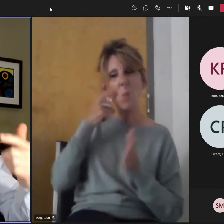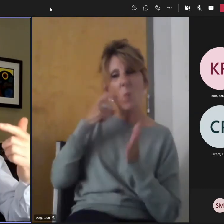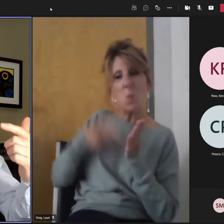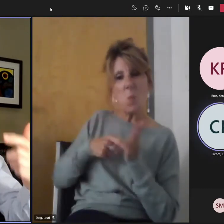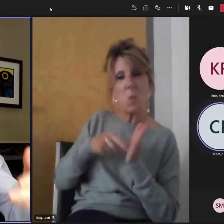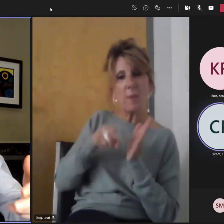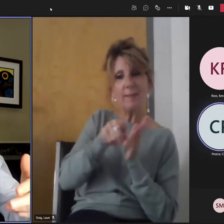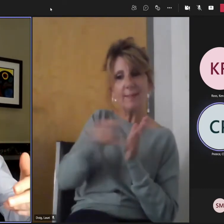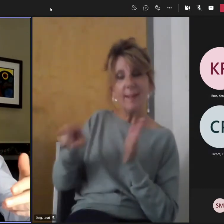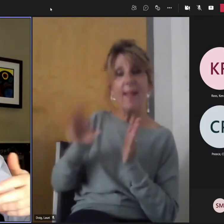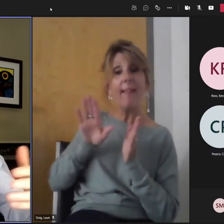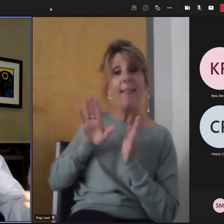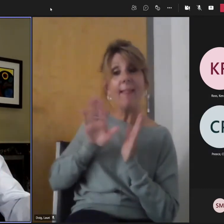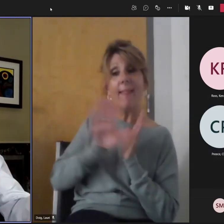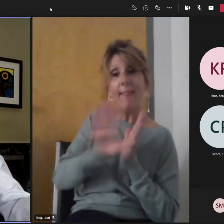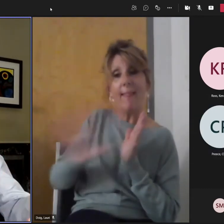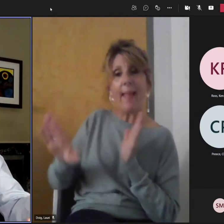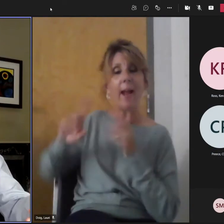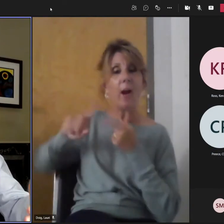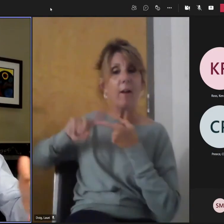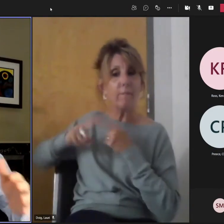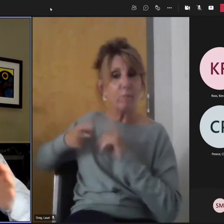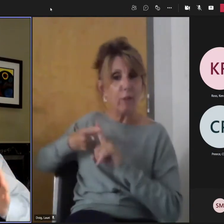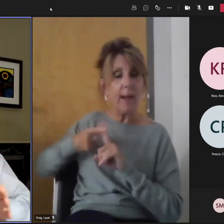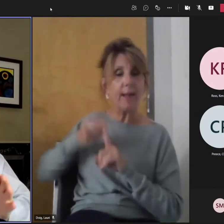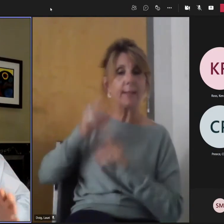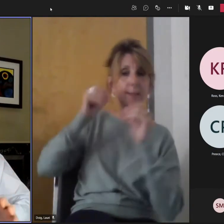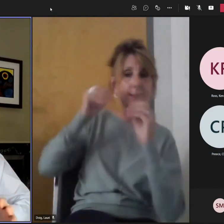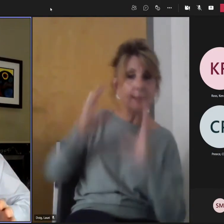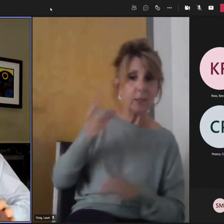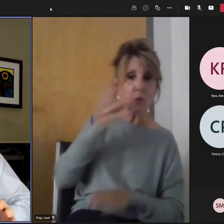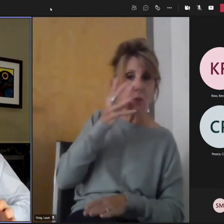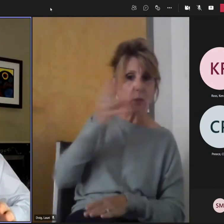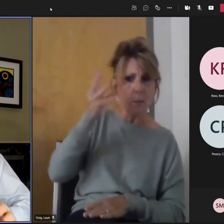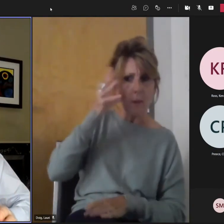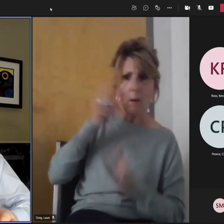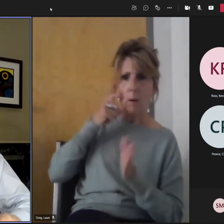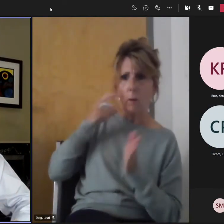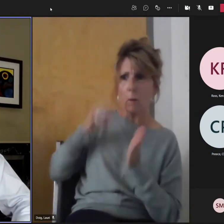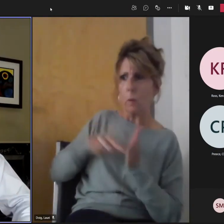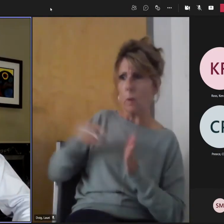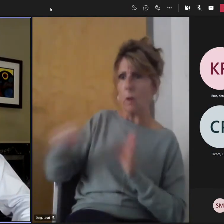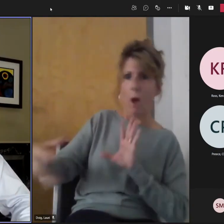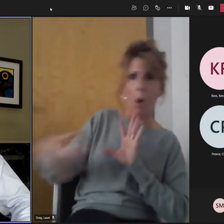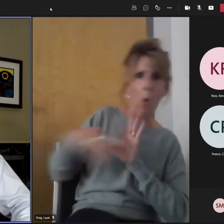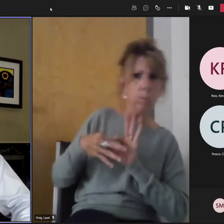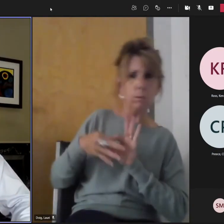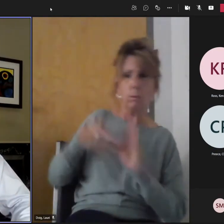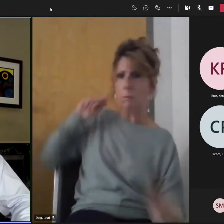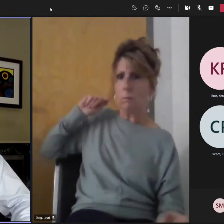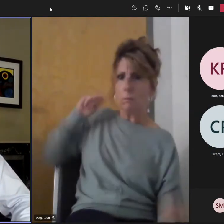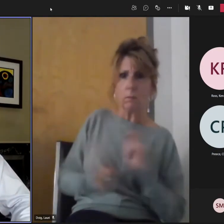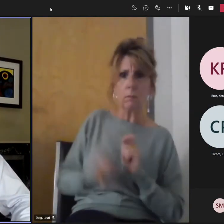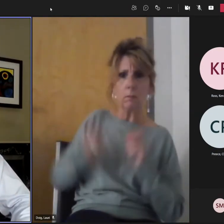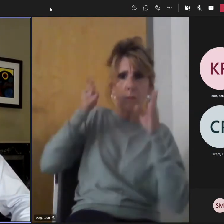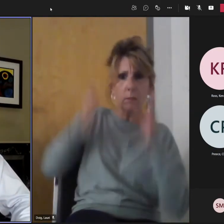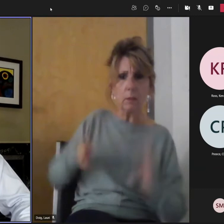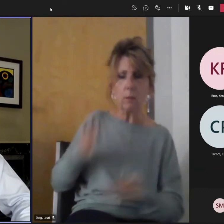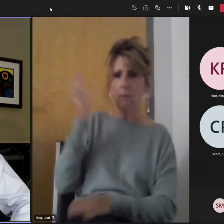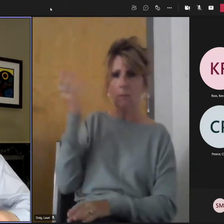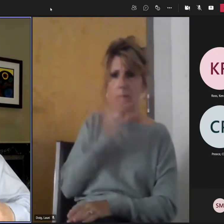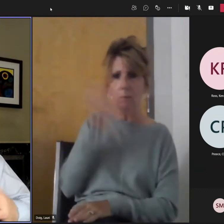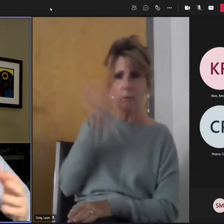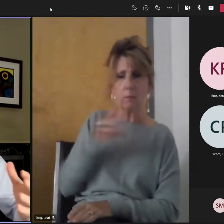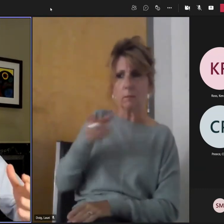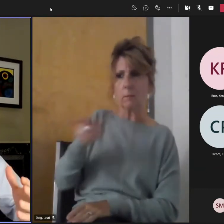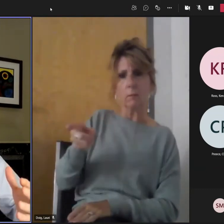teachers, their parents, anybody else who knew them said, this is a different person. So I think, you know, it's certainly the case that